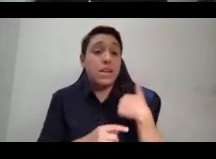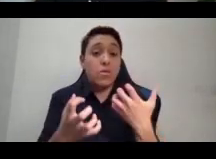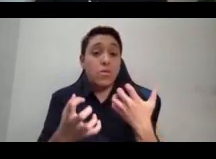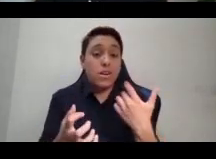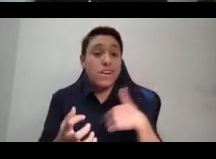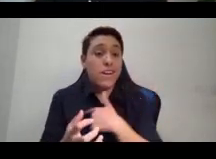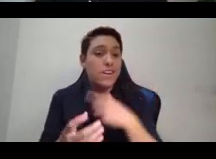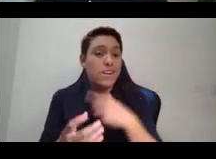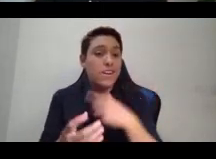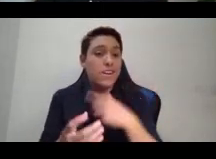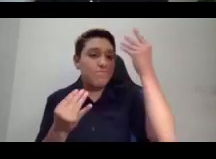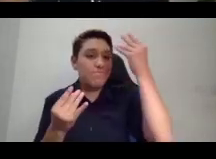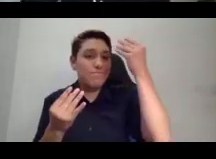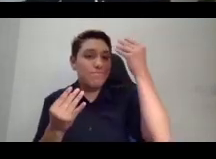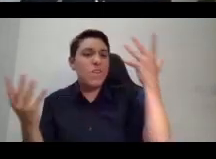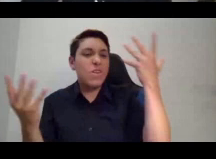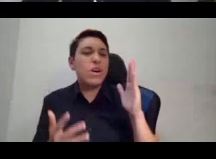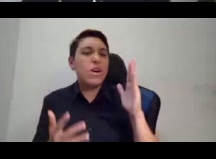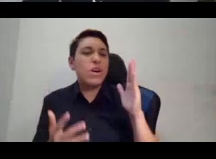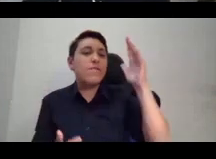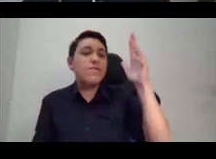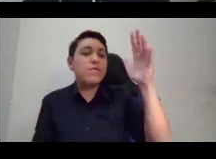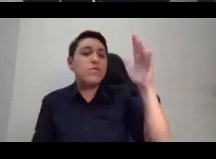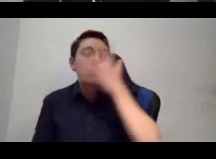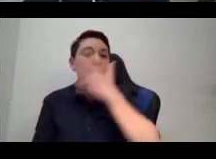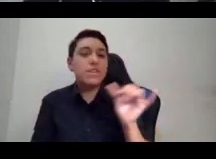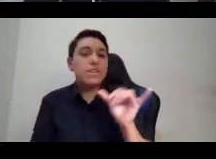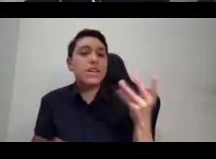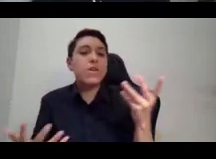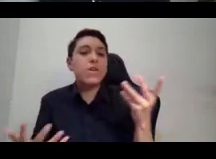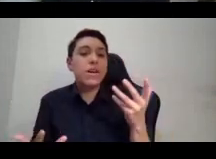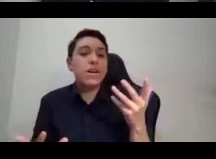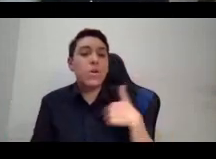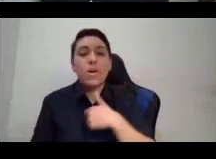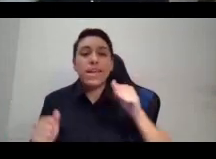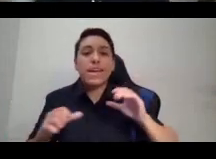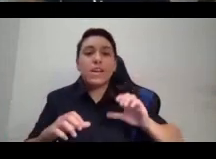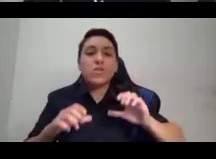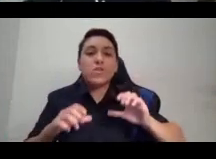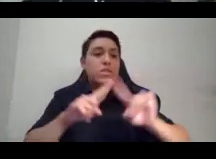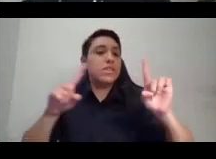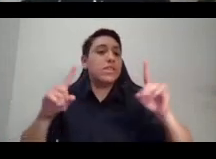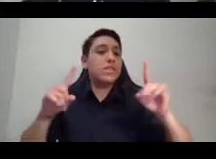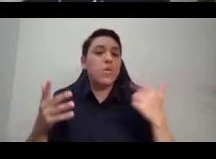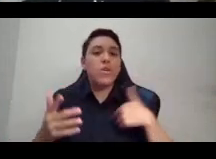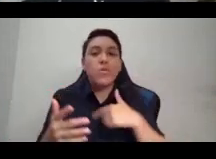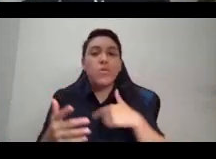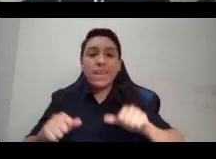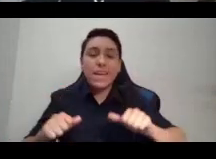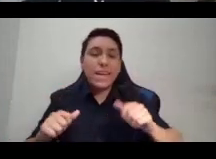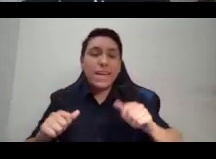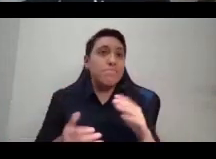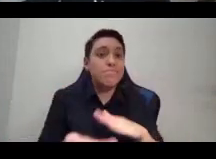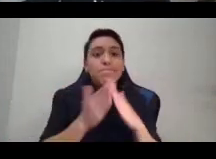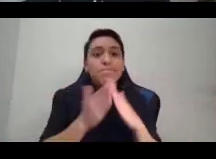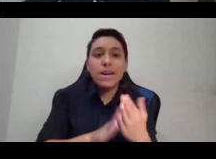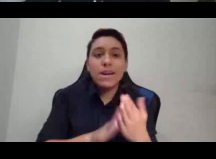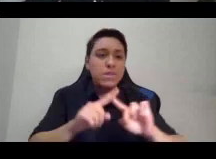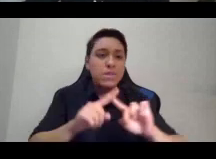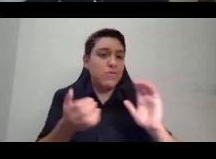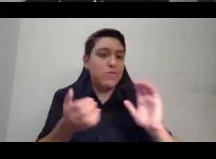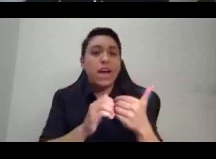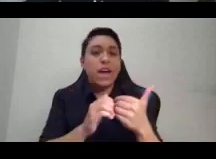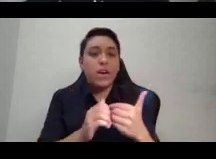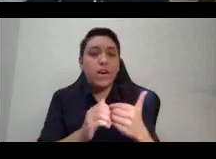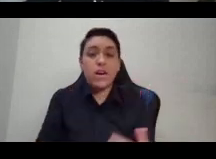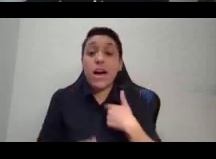that we can do something different, that we can be slightly different. So I like for us to